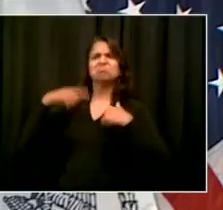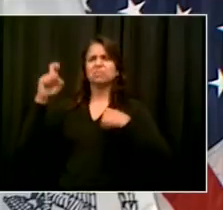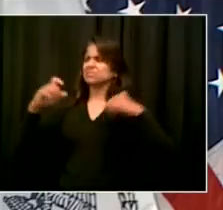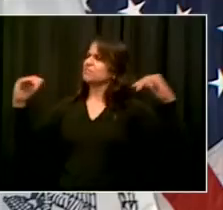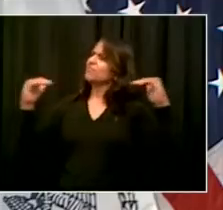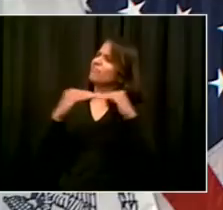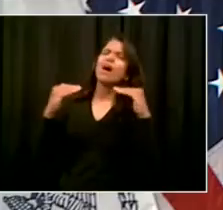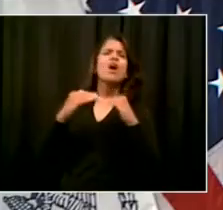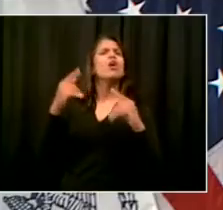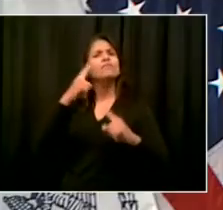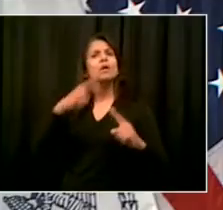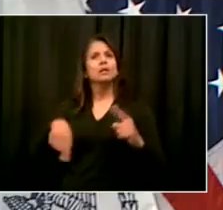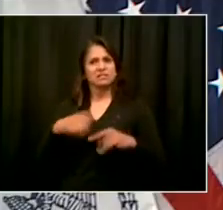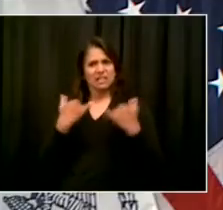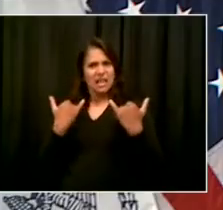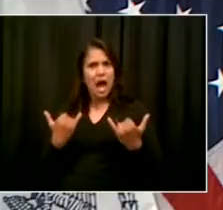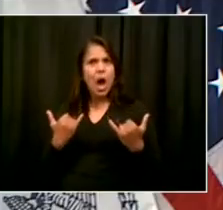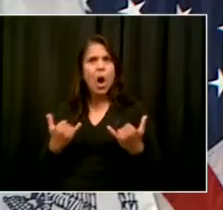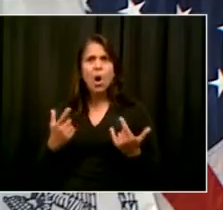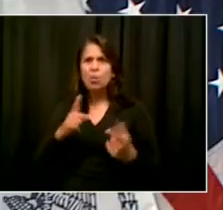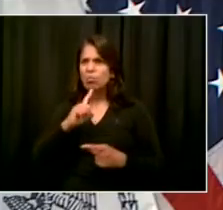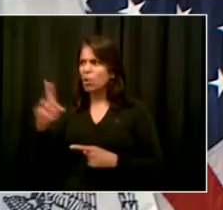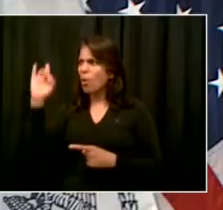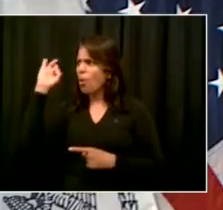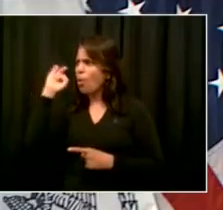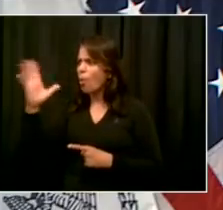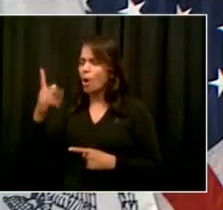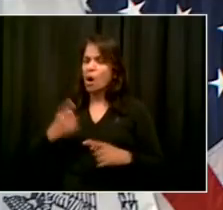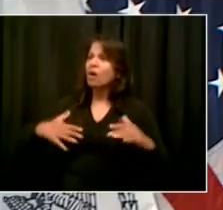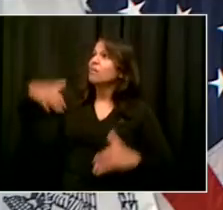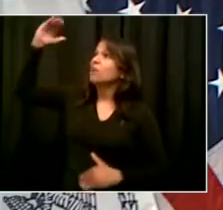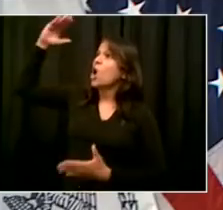suddenly displace hundreds of homeless New Yorkers squares with that.